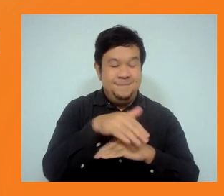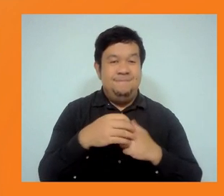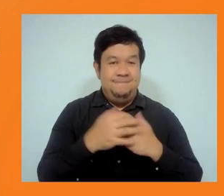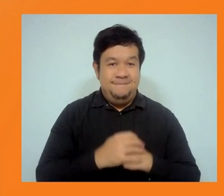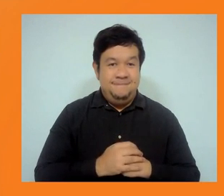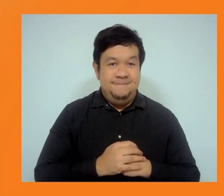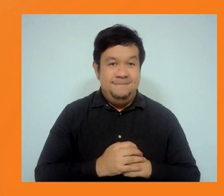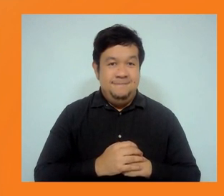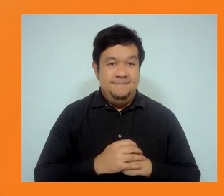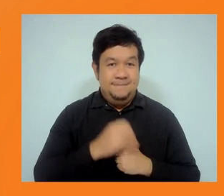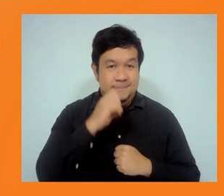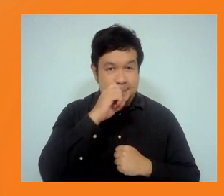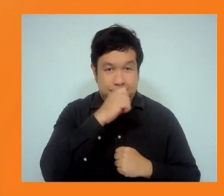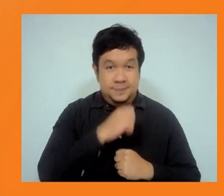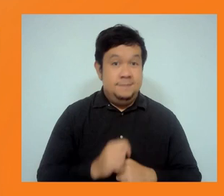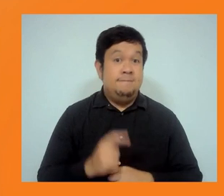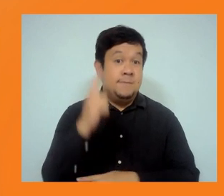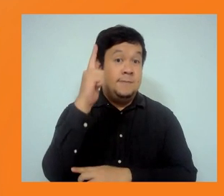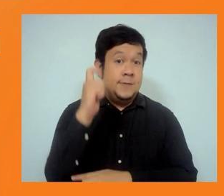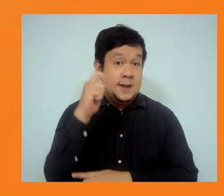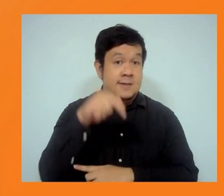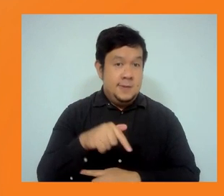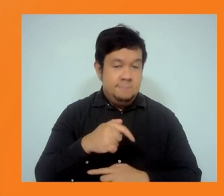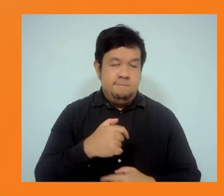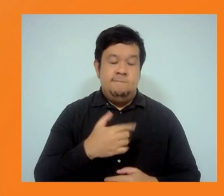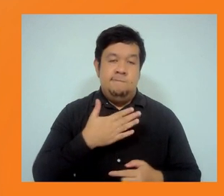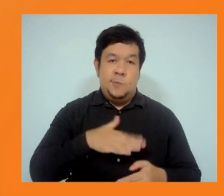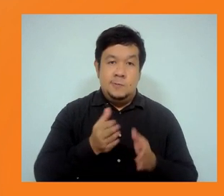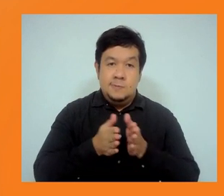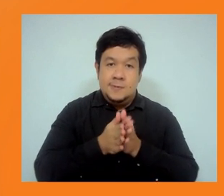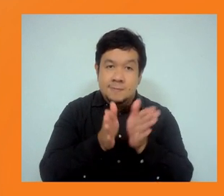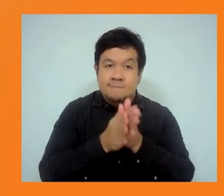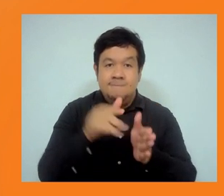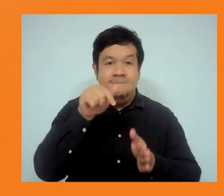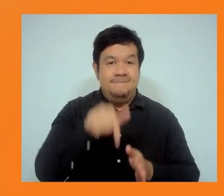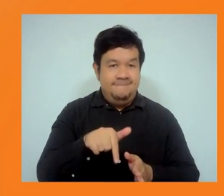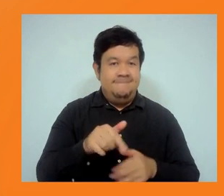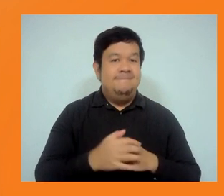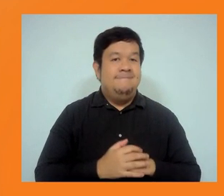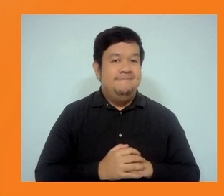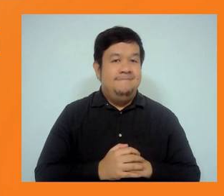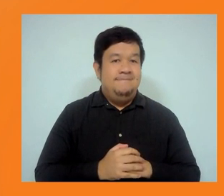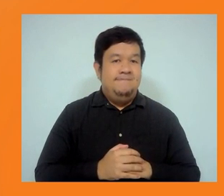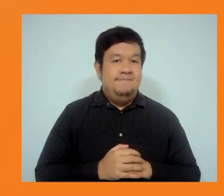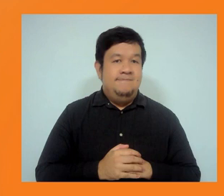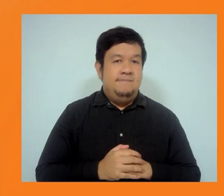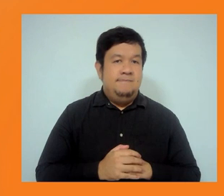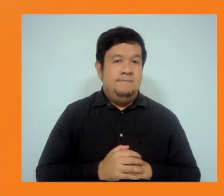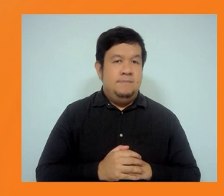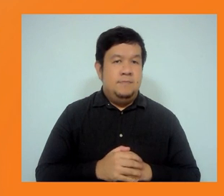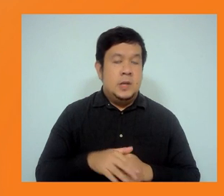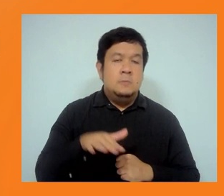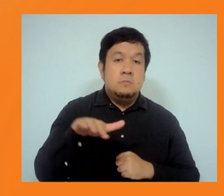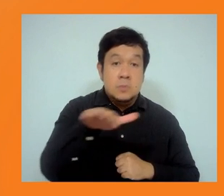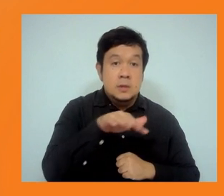I'd really like to express my great appreciation for the NGO forum on ADB for actually organising this session. It's really